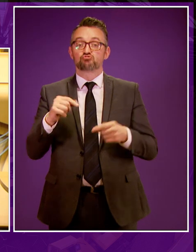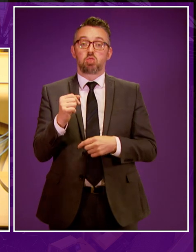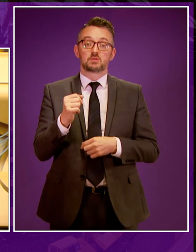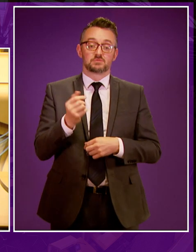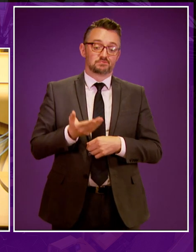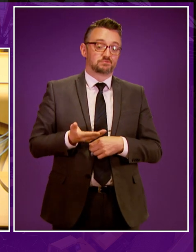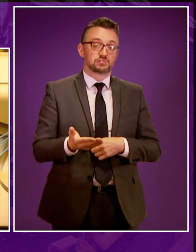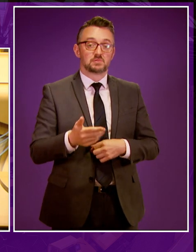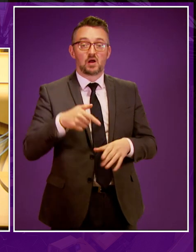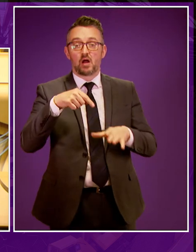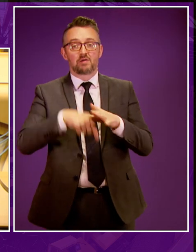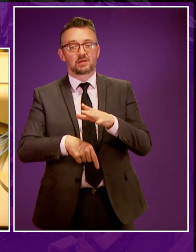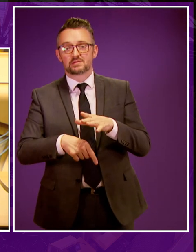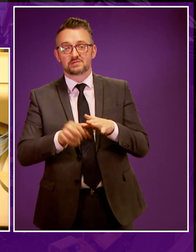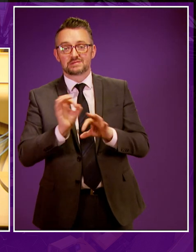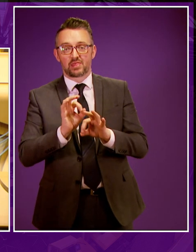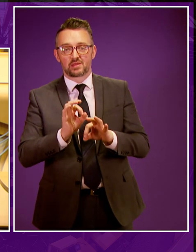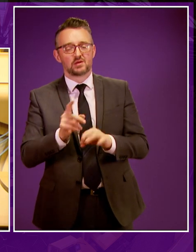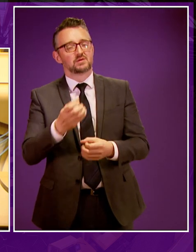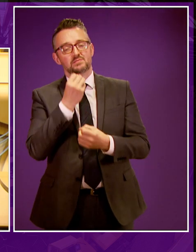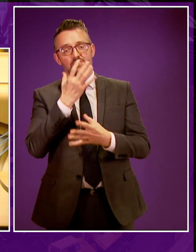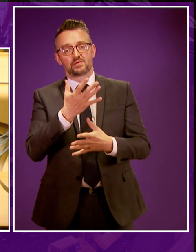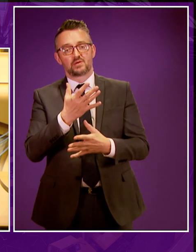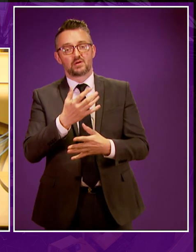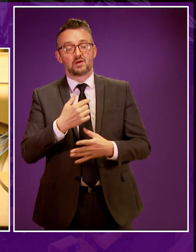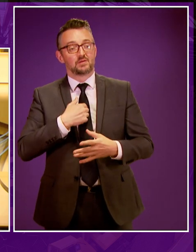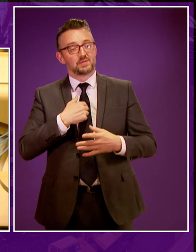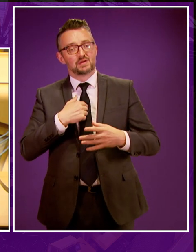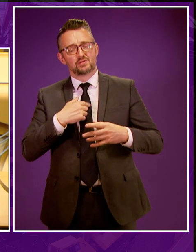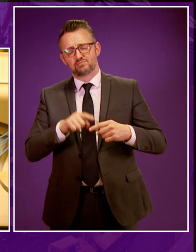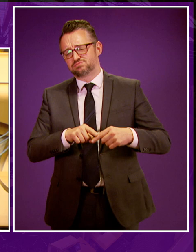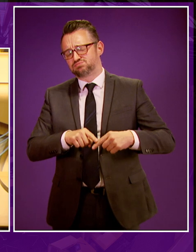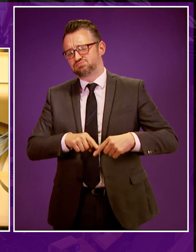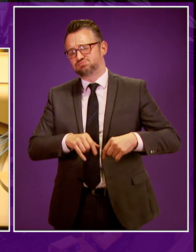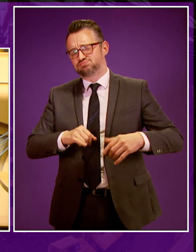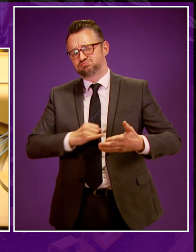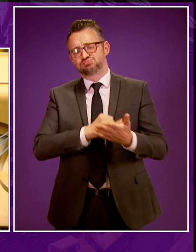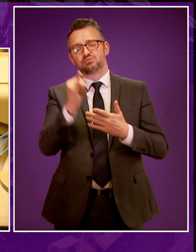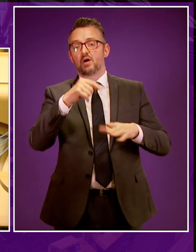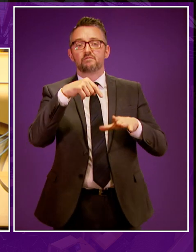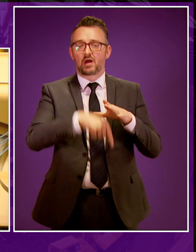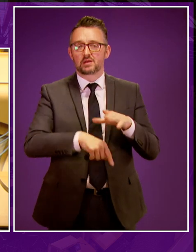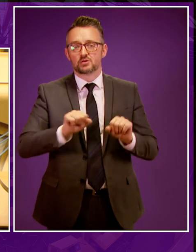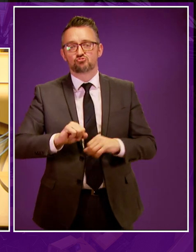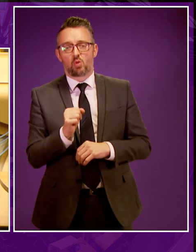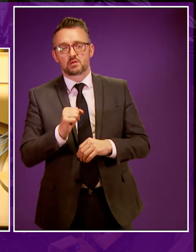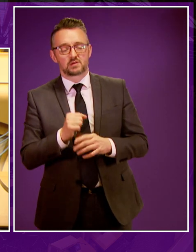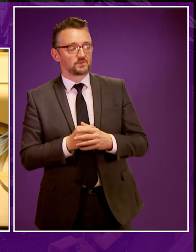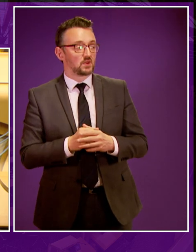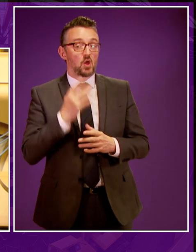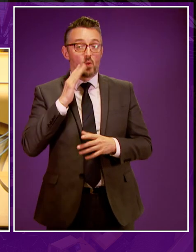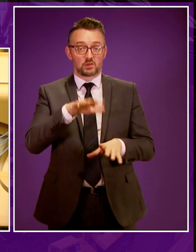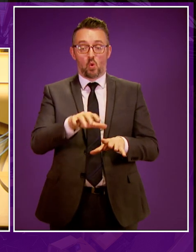Scotland would not permit fracking on its soil. As an implacable opponent of hydraulic fracture in Scotland, it was a decision I warmly welcomed. When the